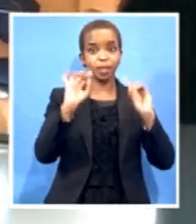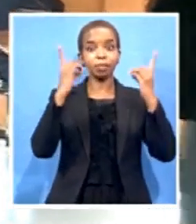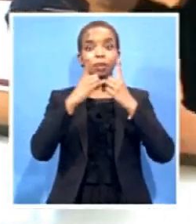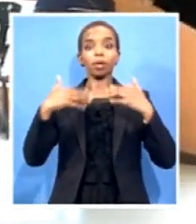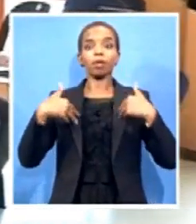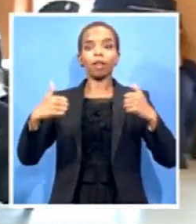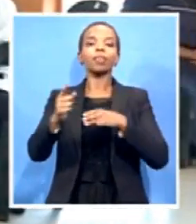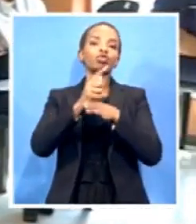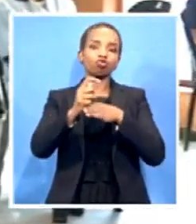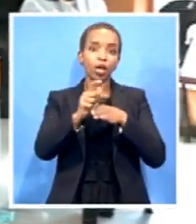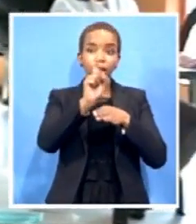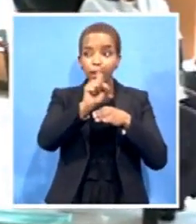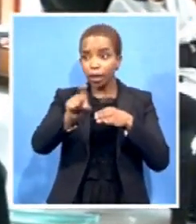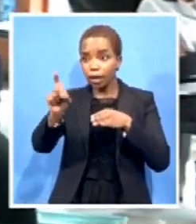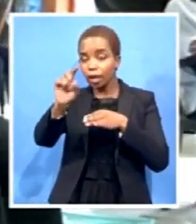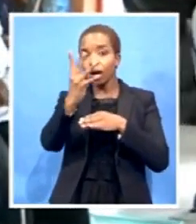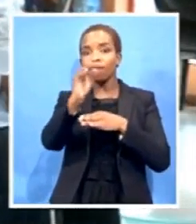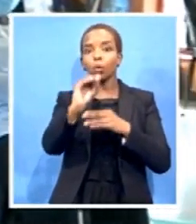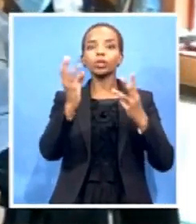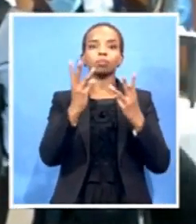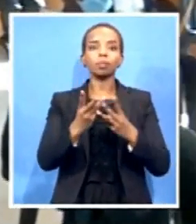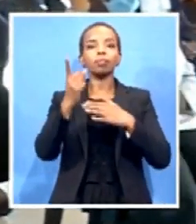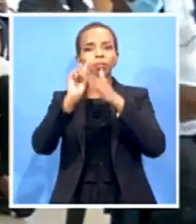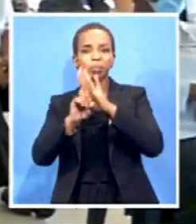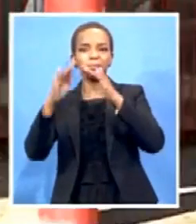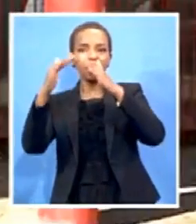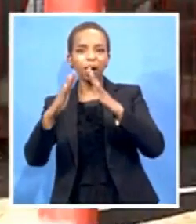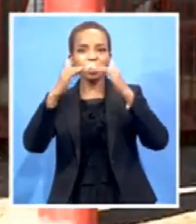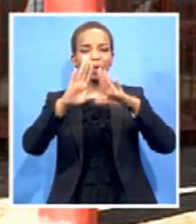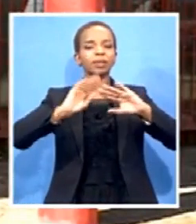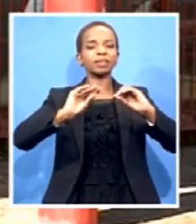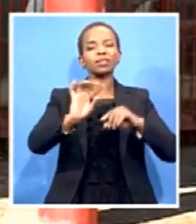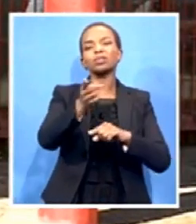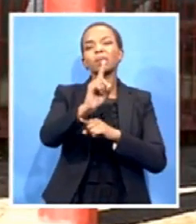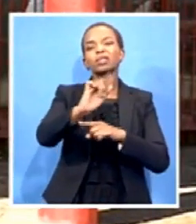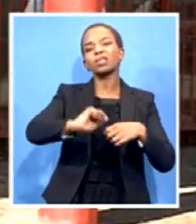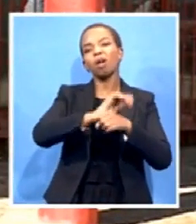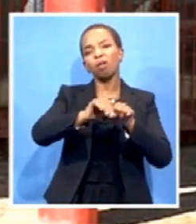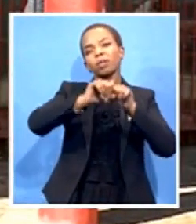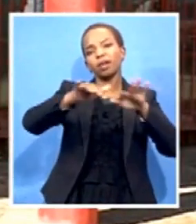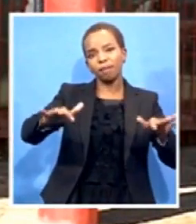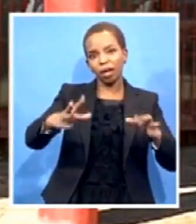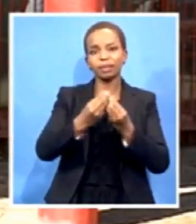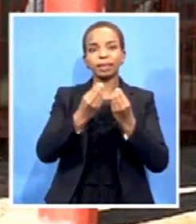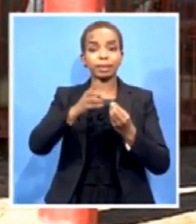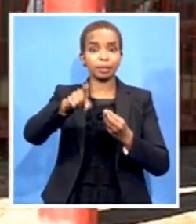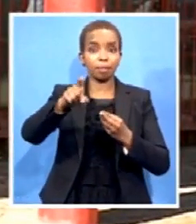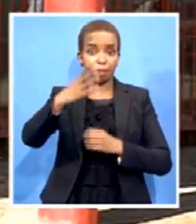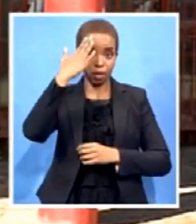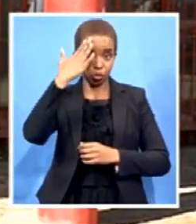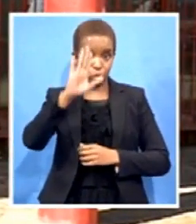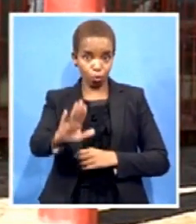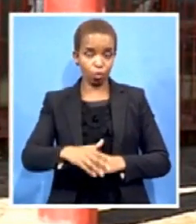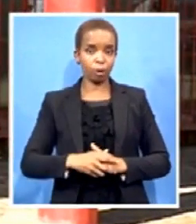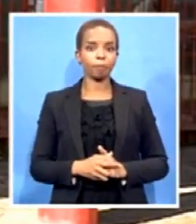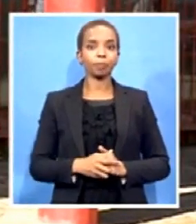need to know about COVID-19. Yes, it's a national initiative from Parliament, and it's a very good initiative. And